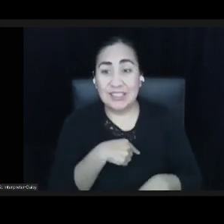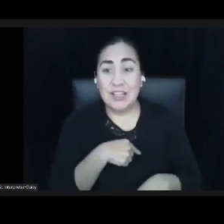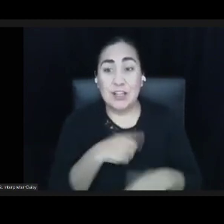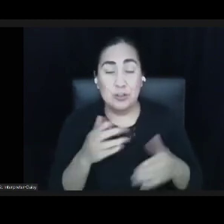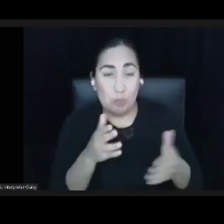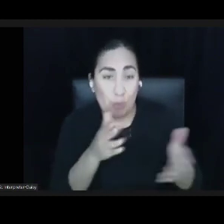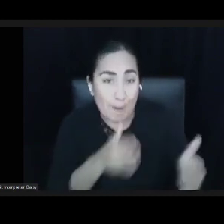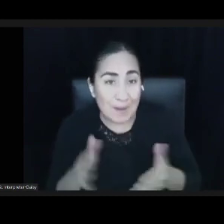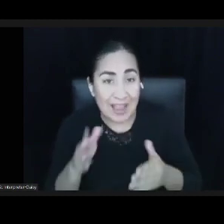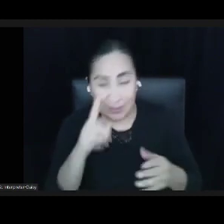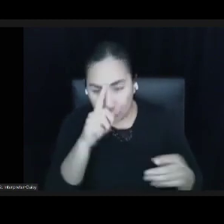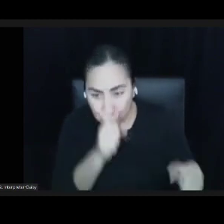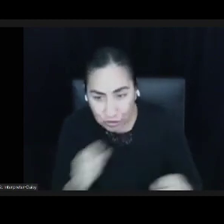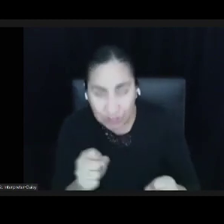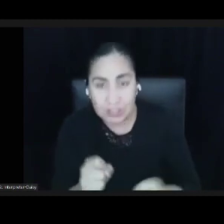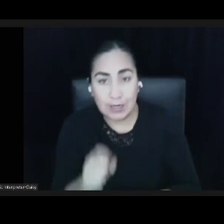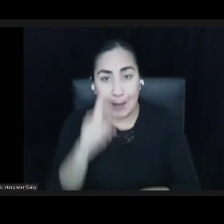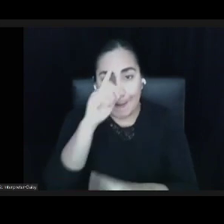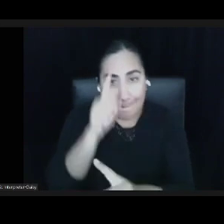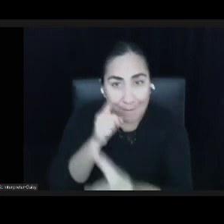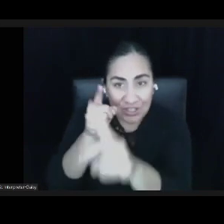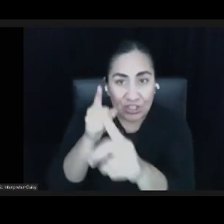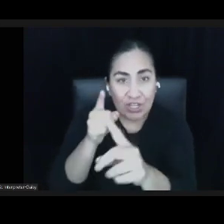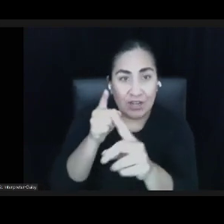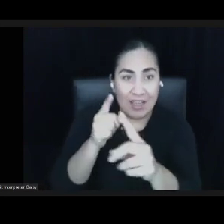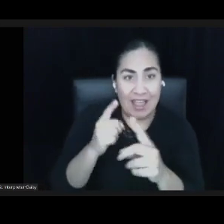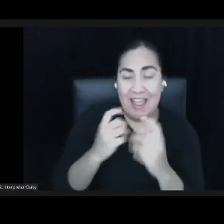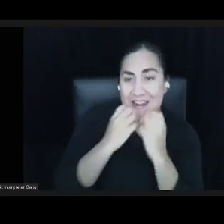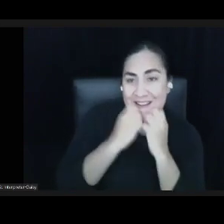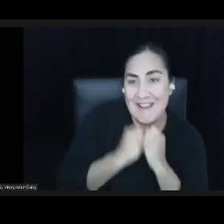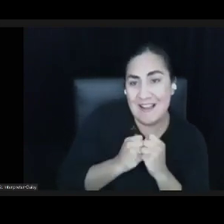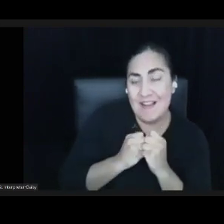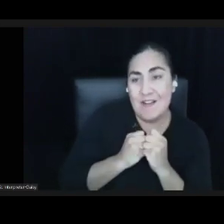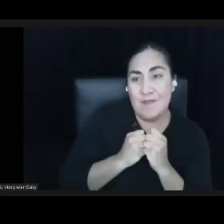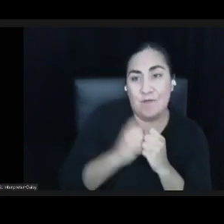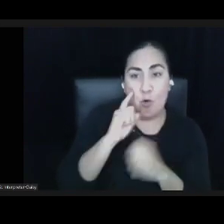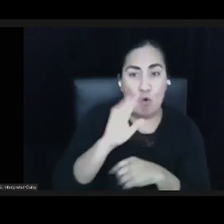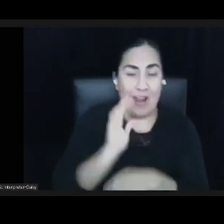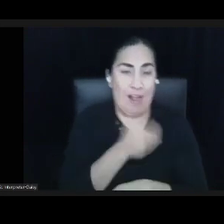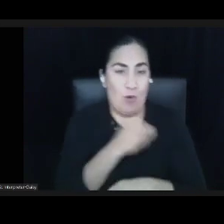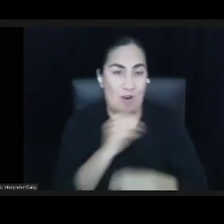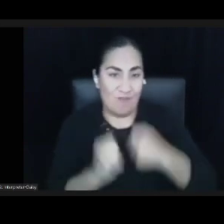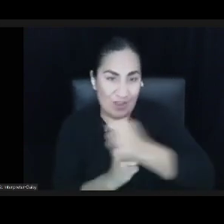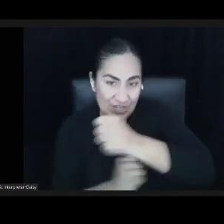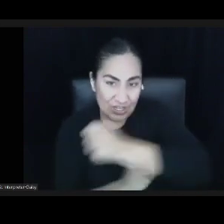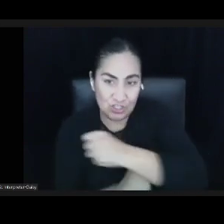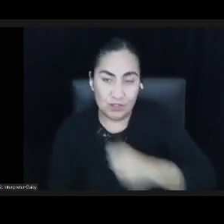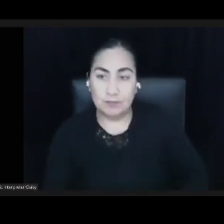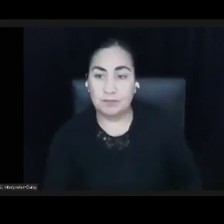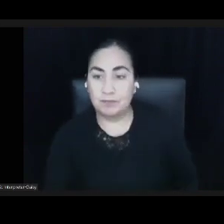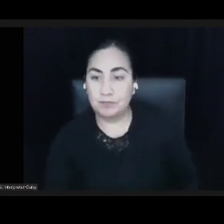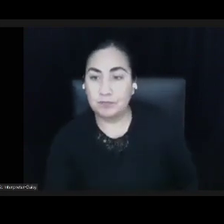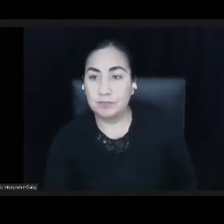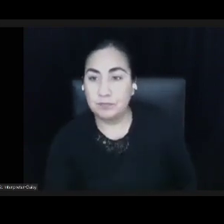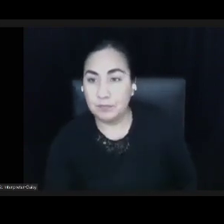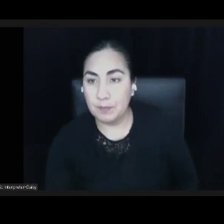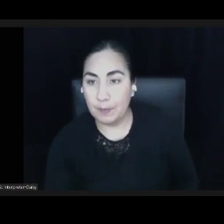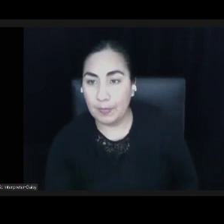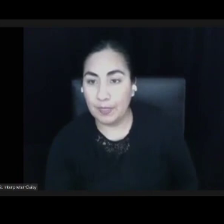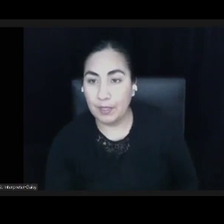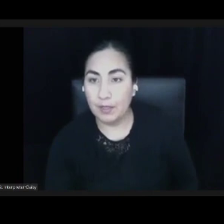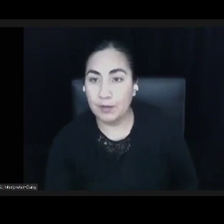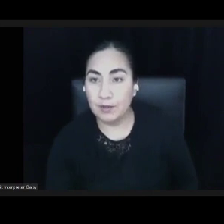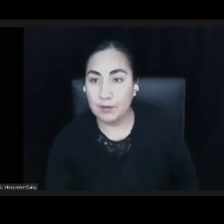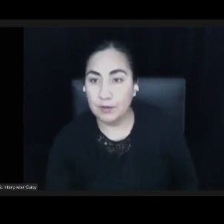mission, vision, and values for the foundation. We committed to creating the conditions for an equitable New Jersey through our program,